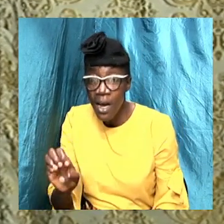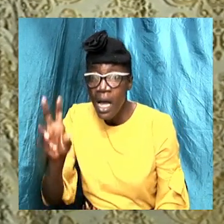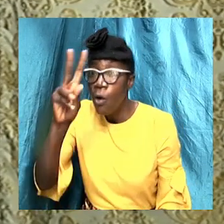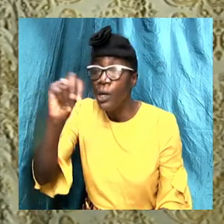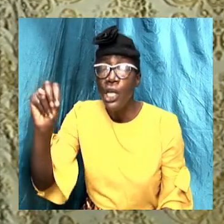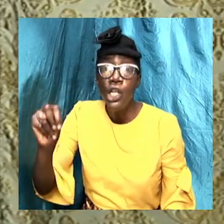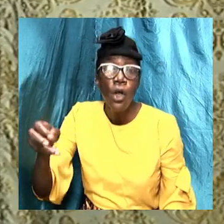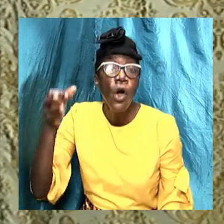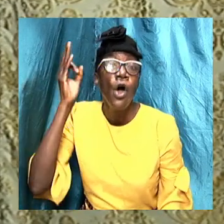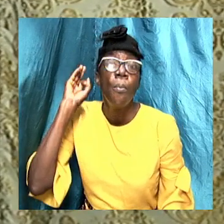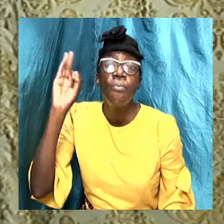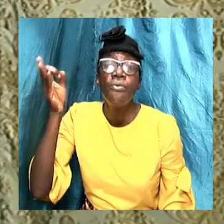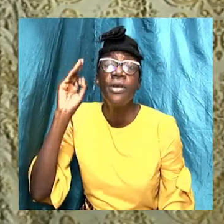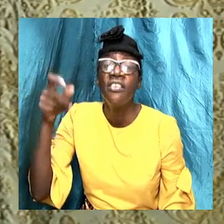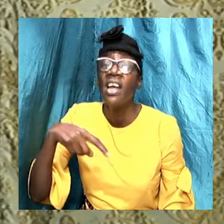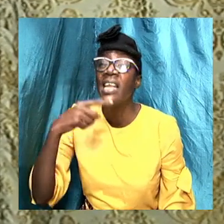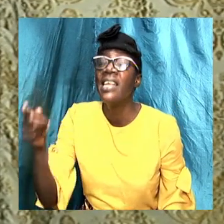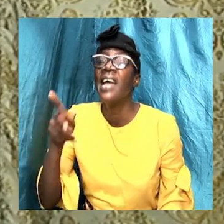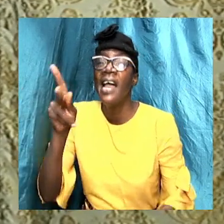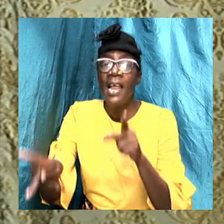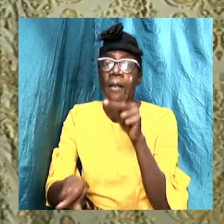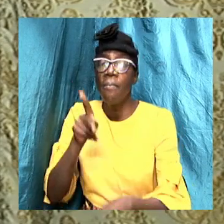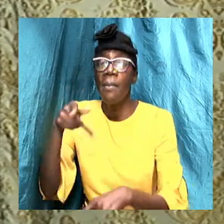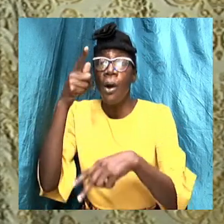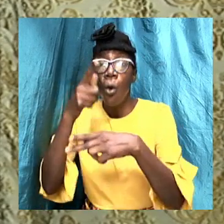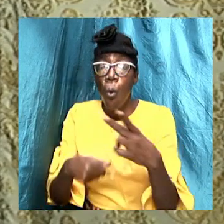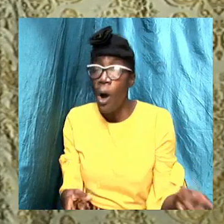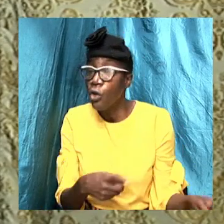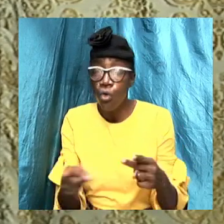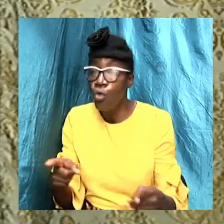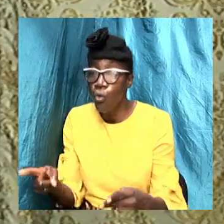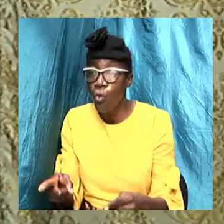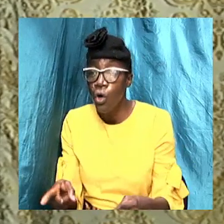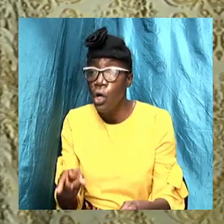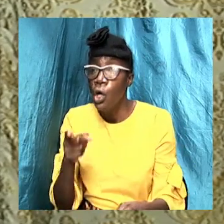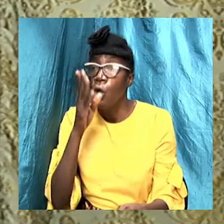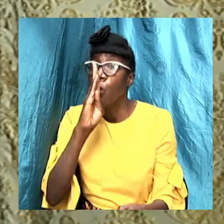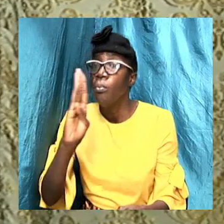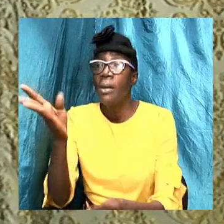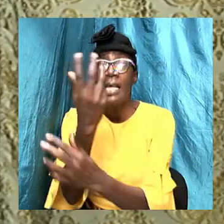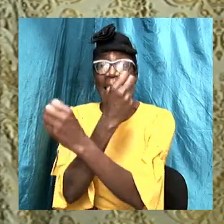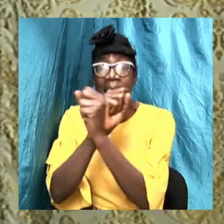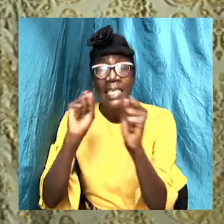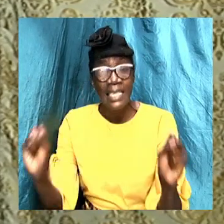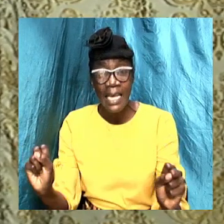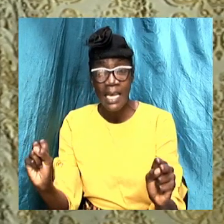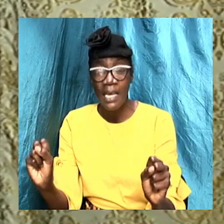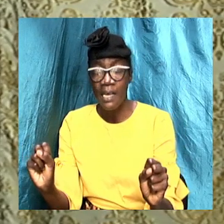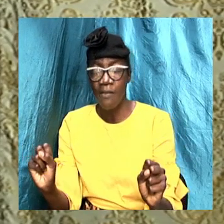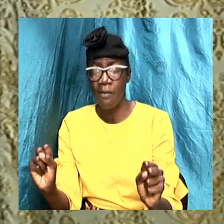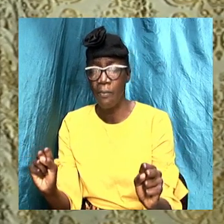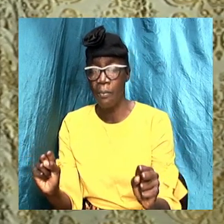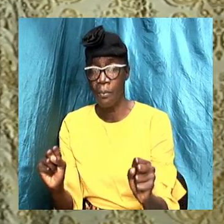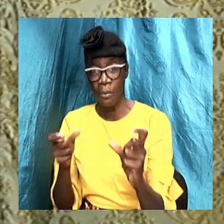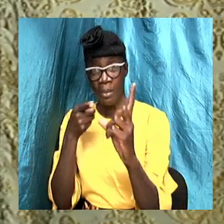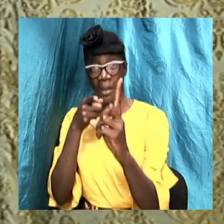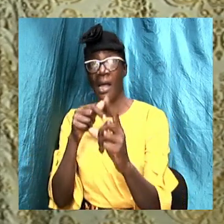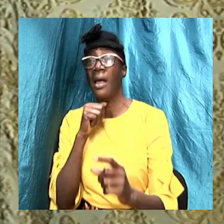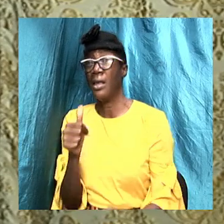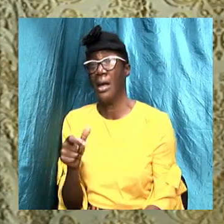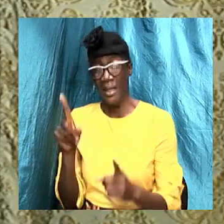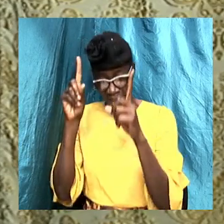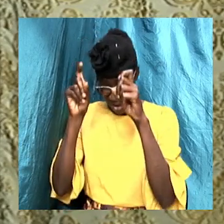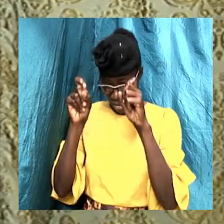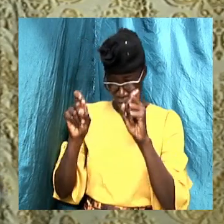and telling folks what to do in order to be safe. So I am not, I am not even questioning